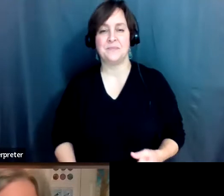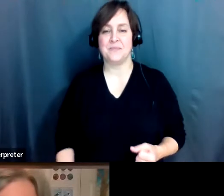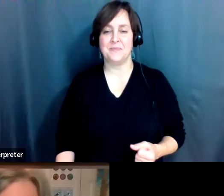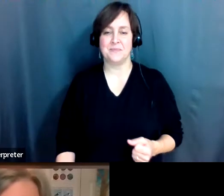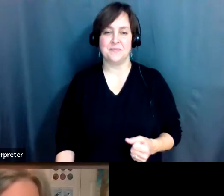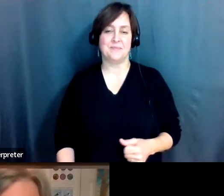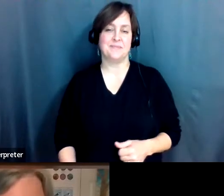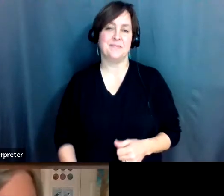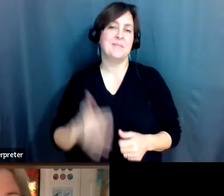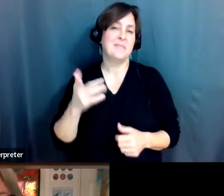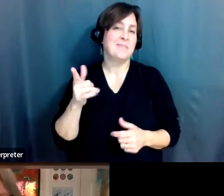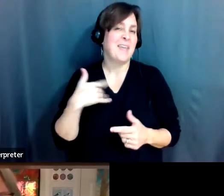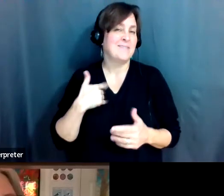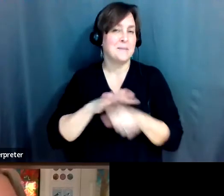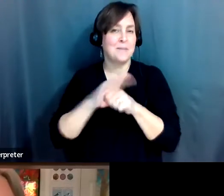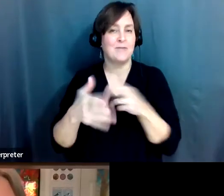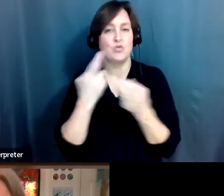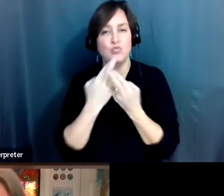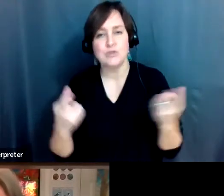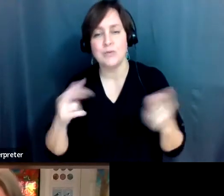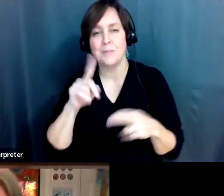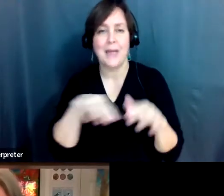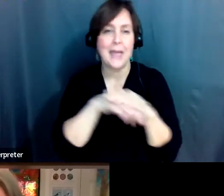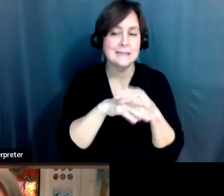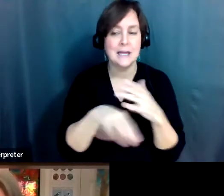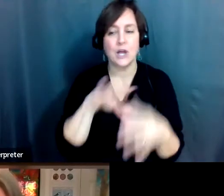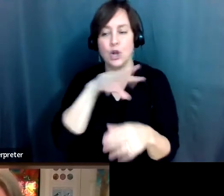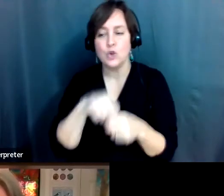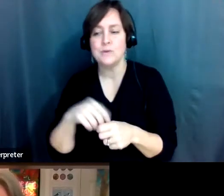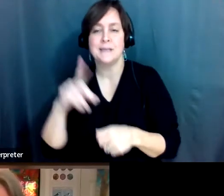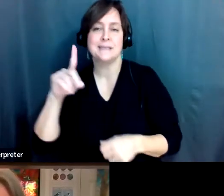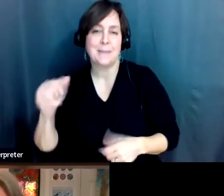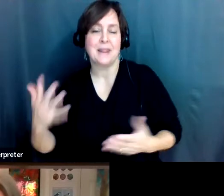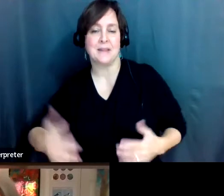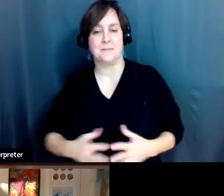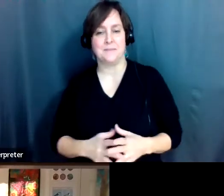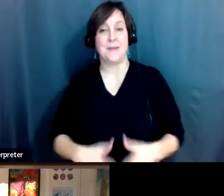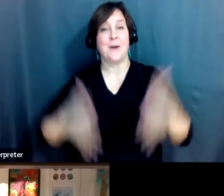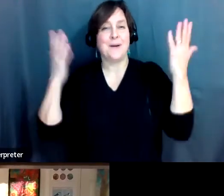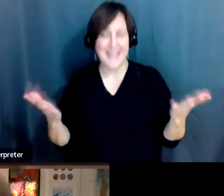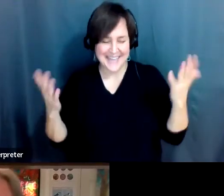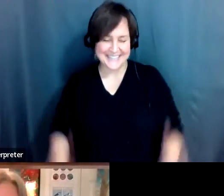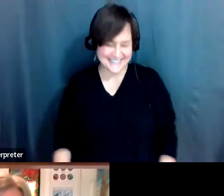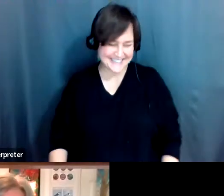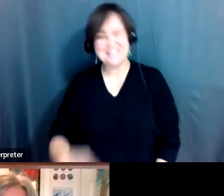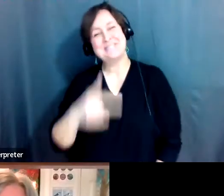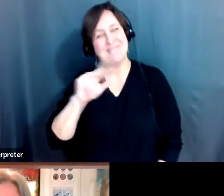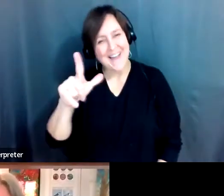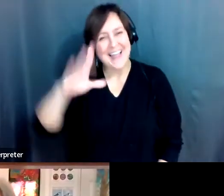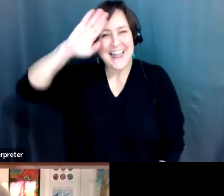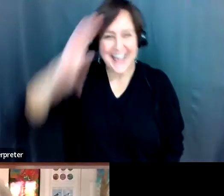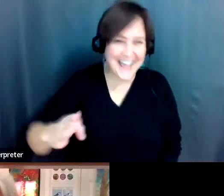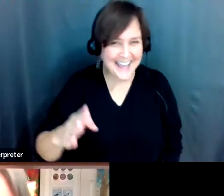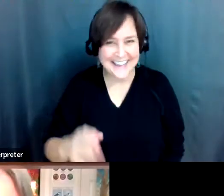that we have up there about access and inclusion and disability and birding. Okay. Okay. Paul. Hi. How's it going?